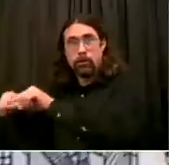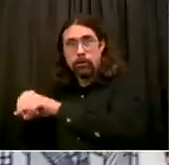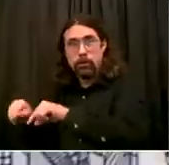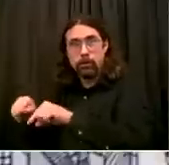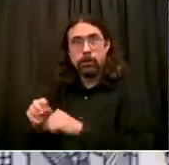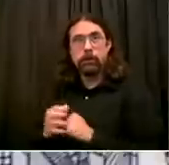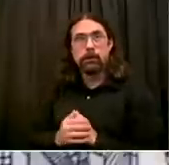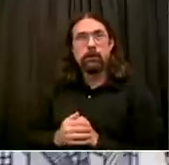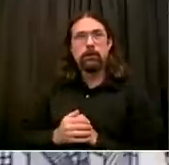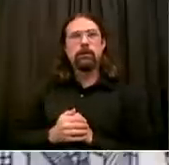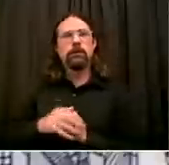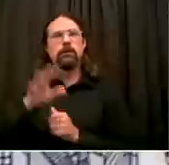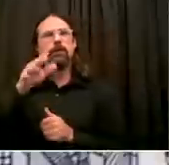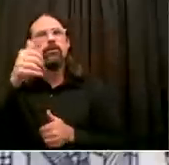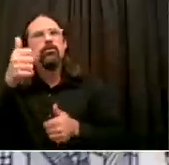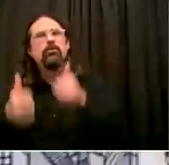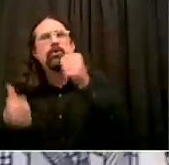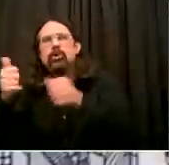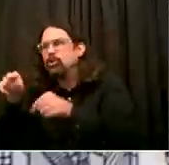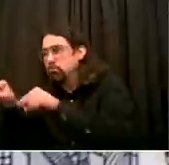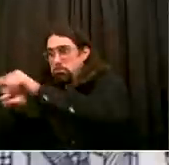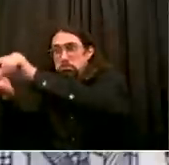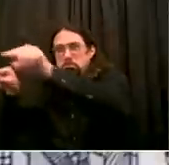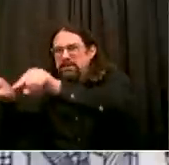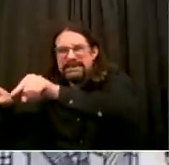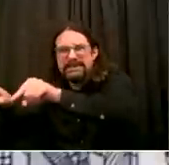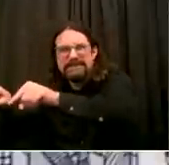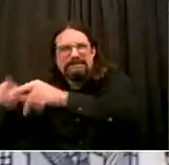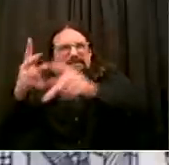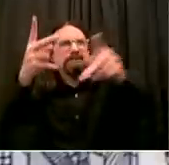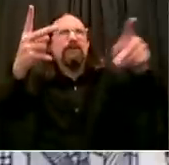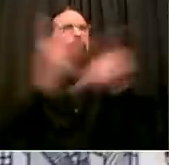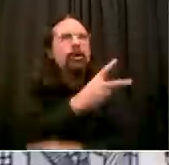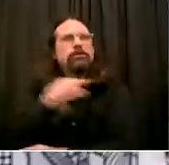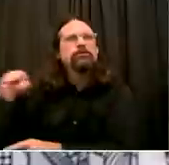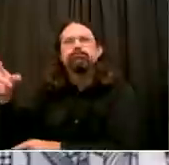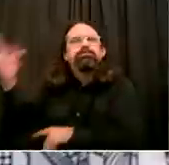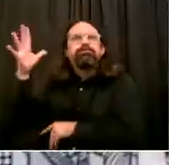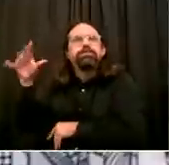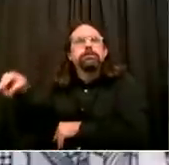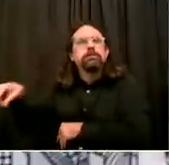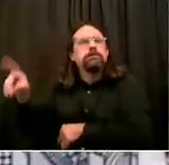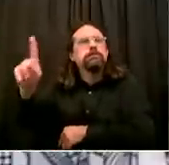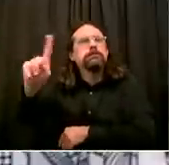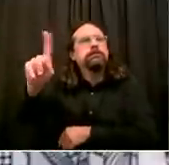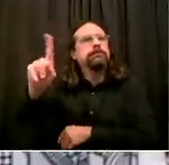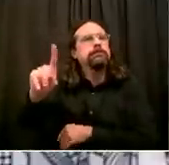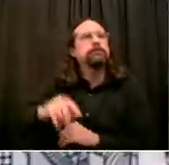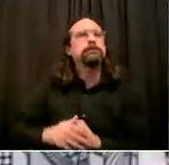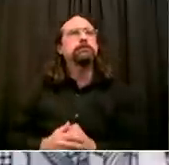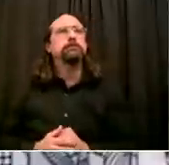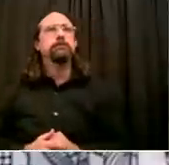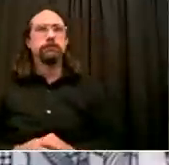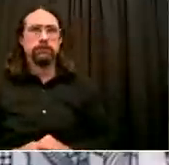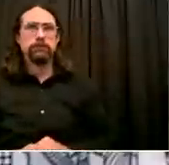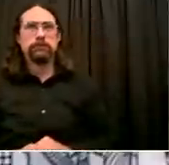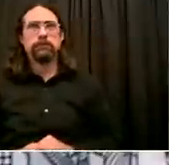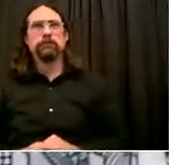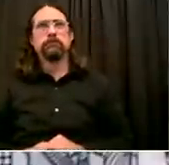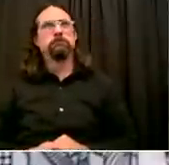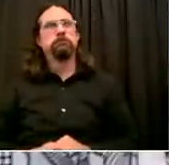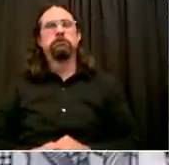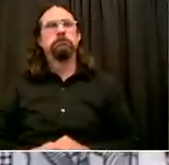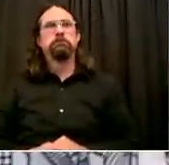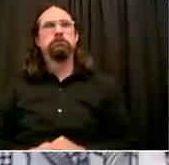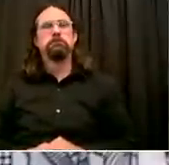working with every community. And I think what we're seeing across the board is community leaders stepping forward, community